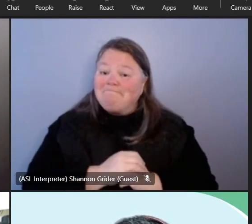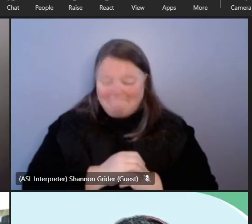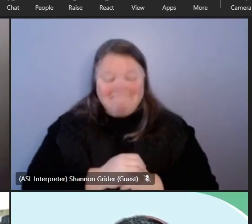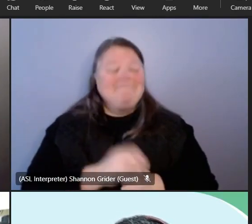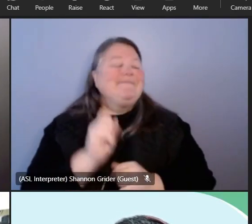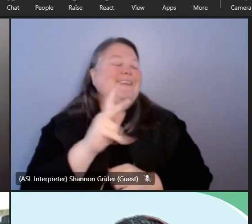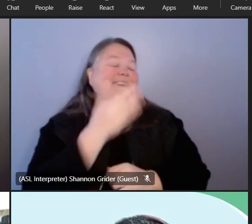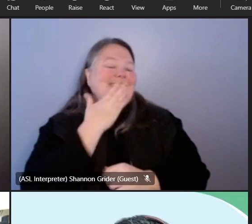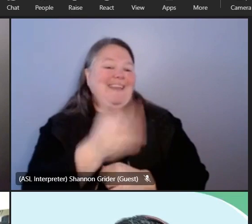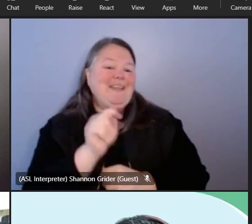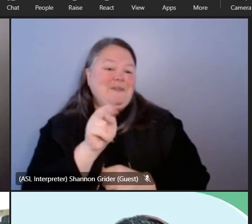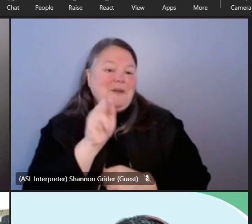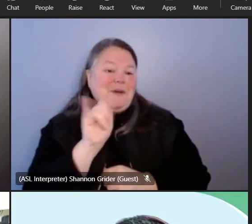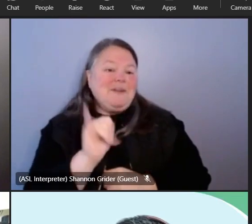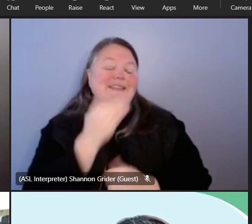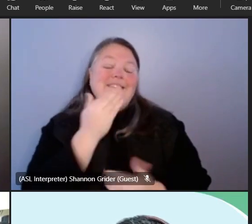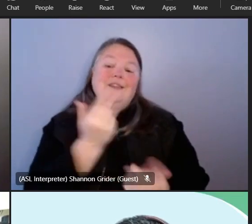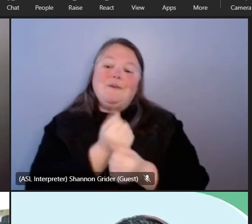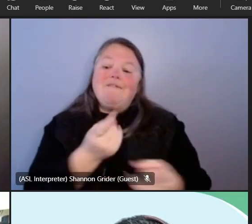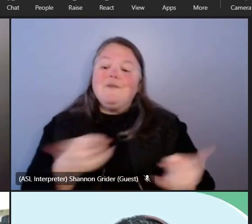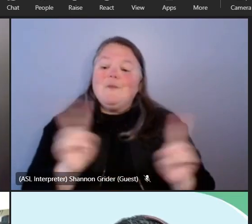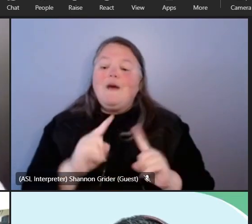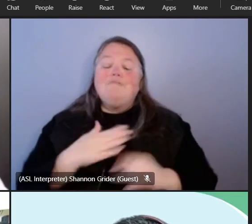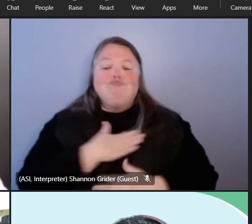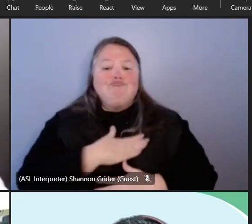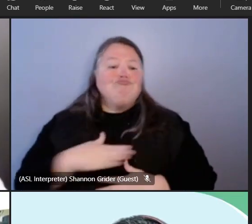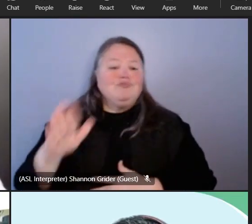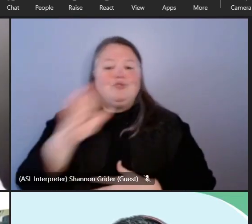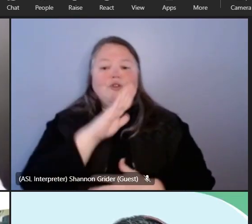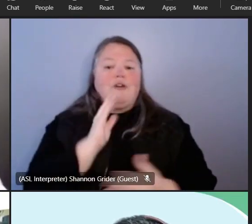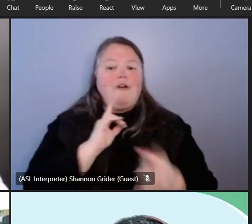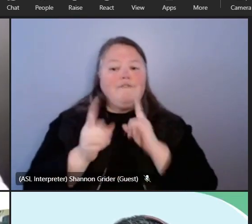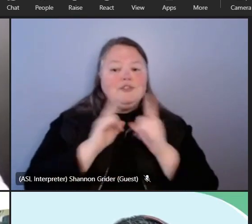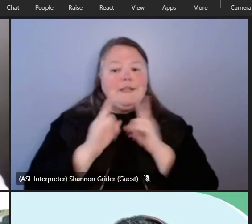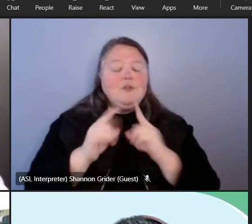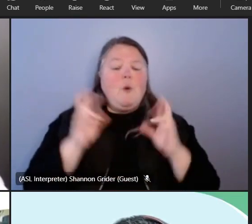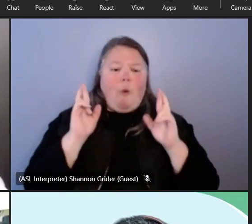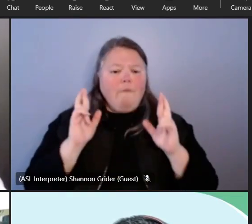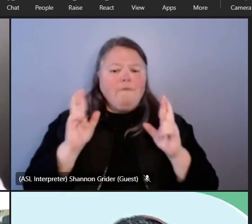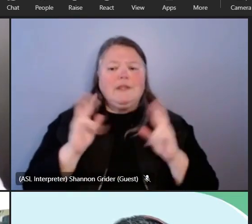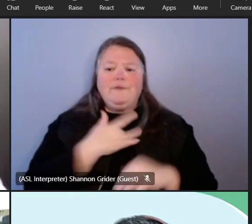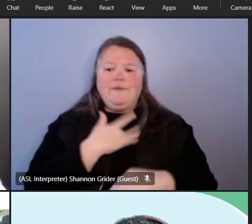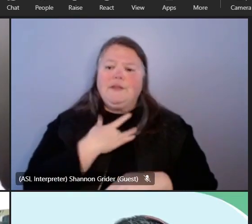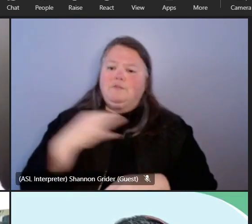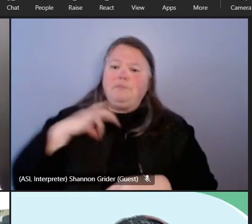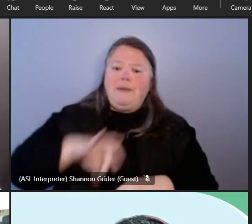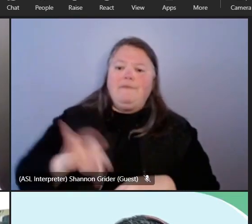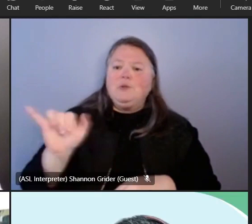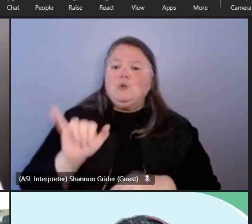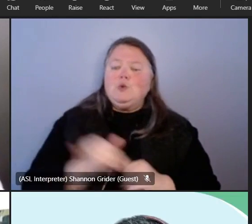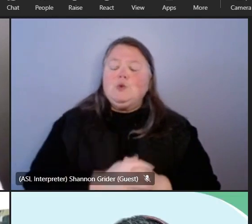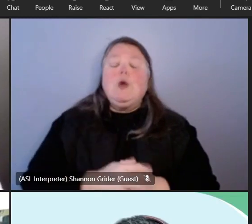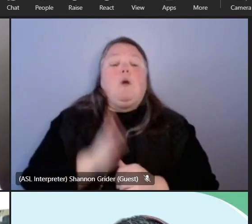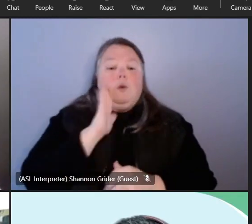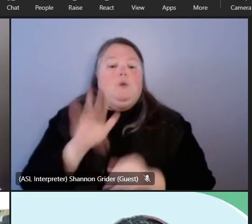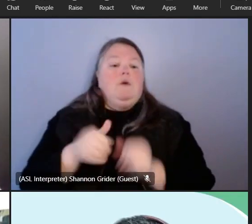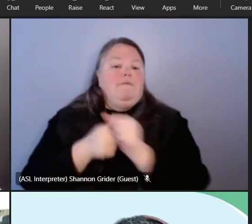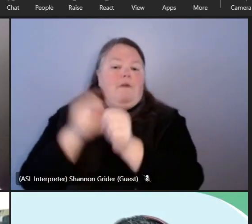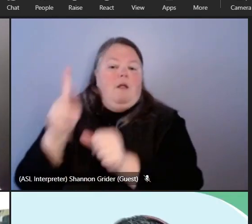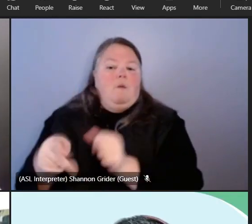tony thanks everybody we've really enjoyed our conversation today hopefully it's been a value to you we'll make sure we follow up on that